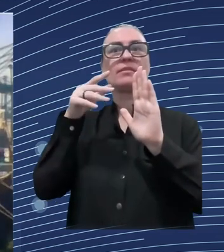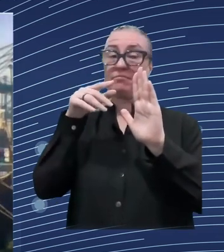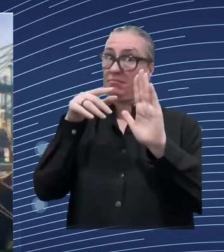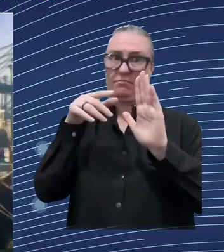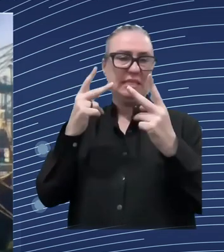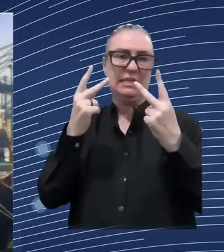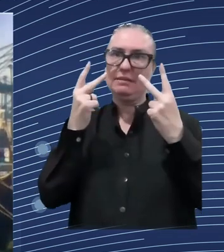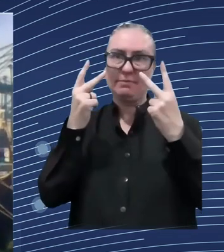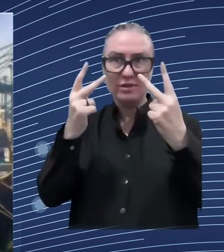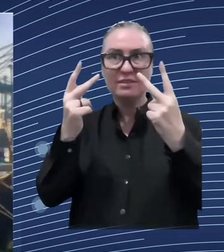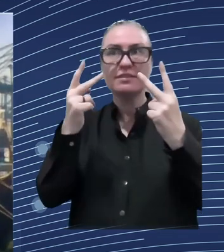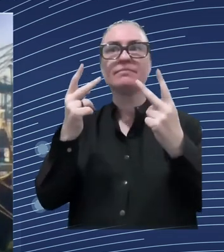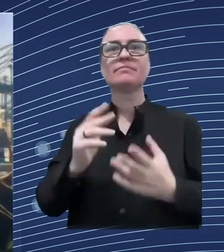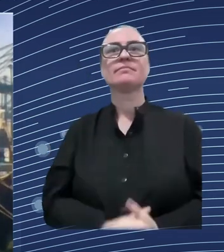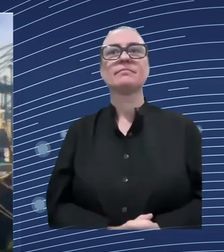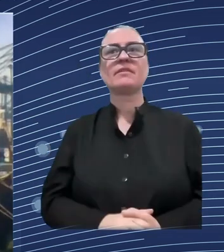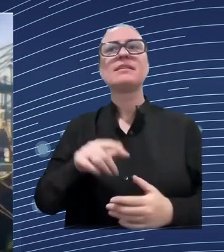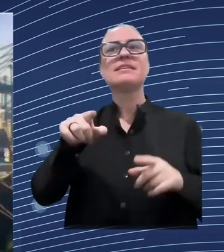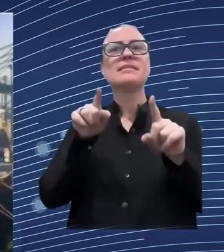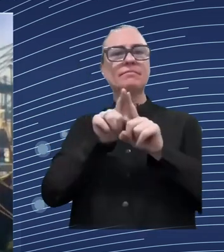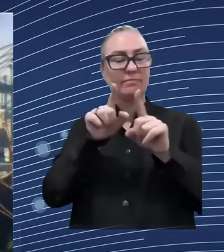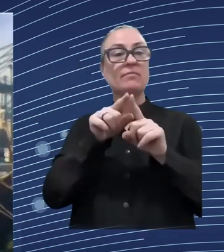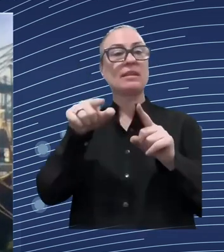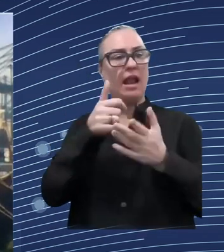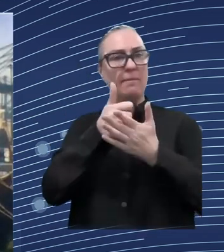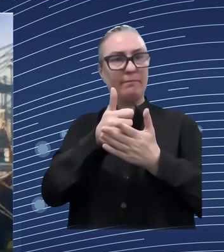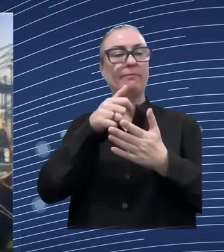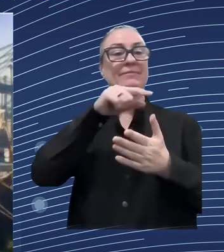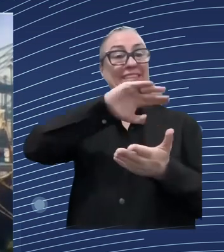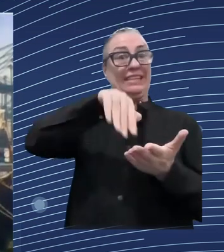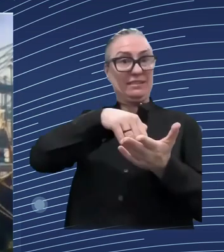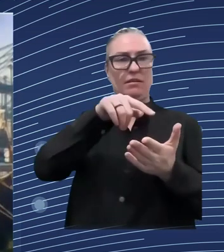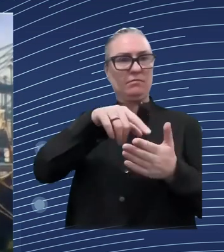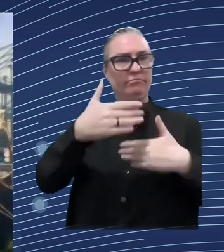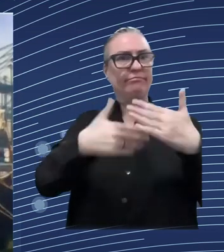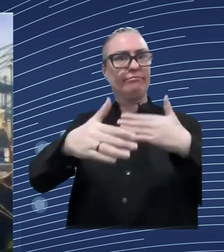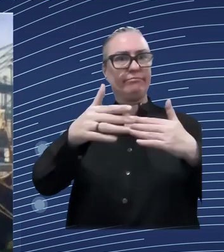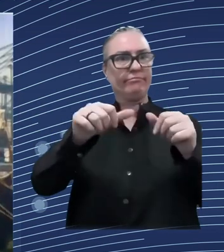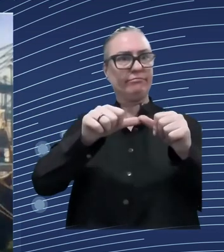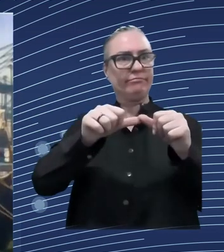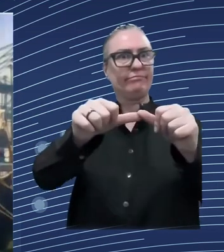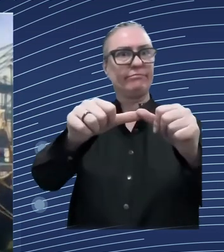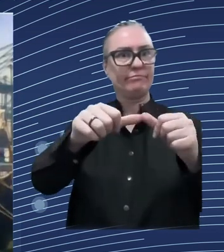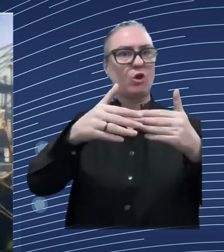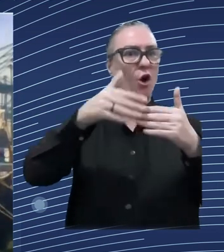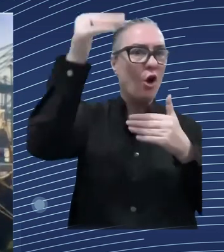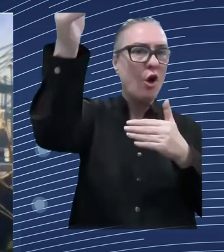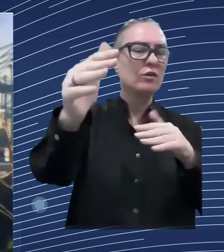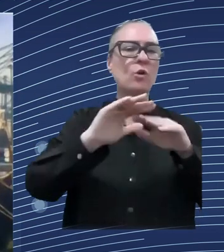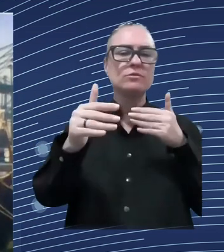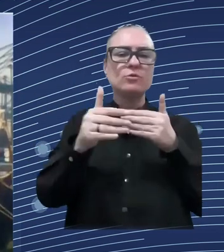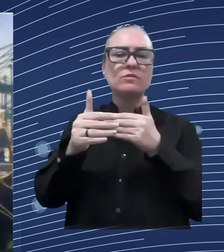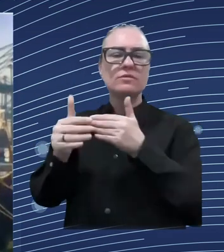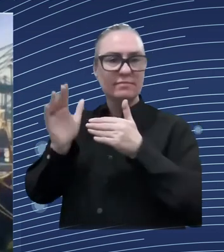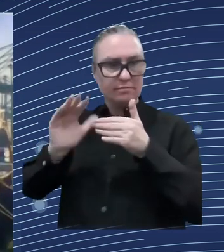uh horrible situation that we all feel lots of solidarity and want to support but it shouldn't become a laboratory but it should it should be part